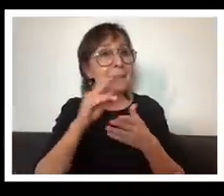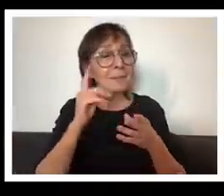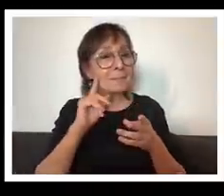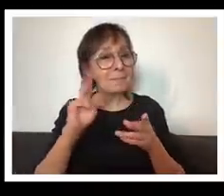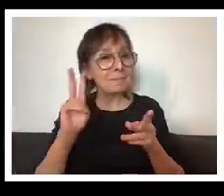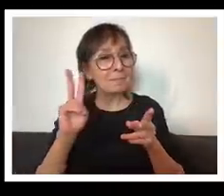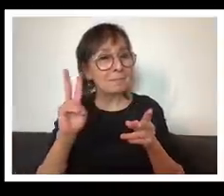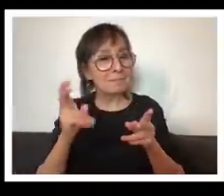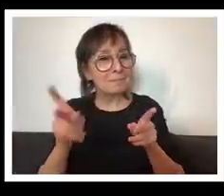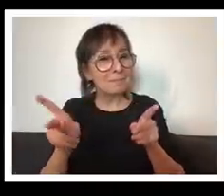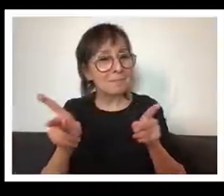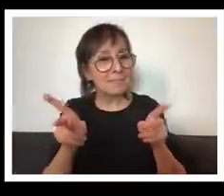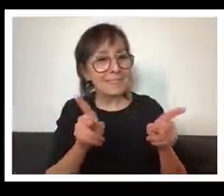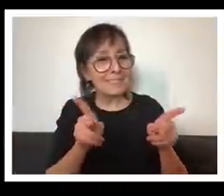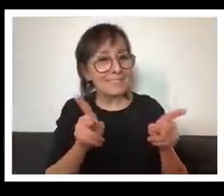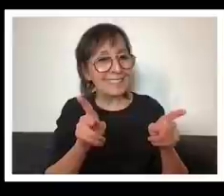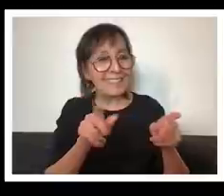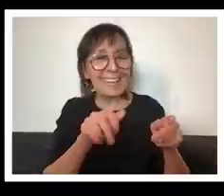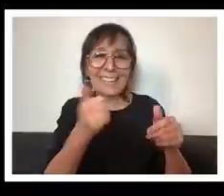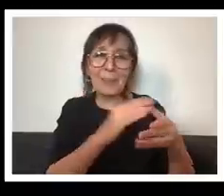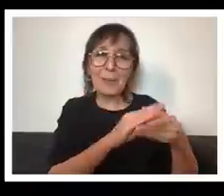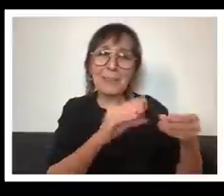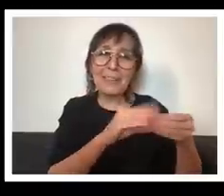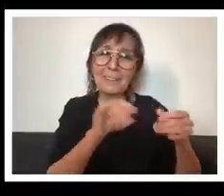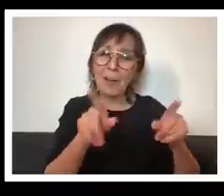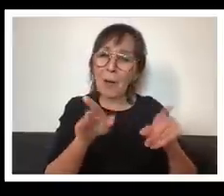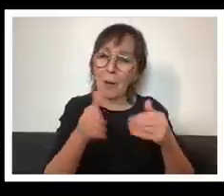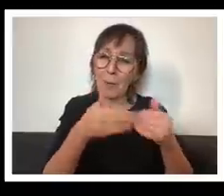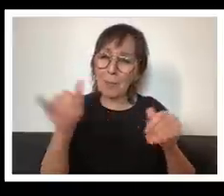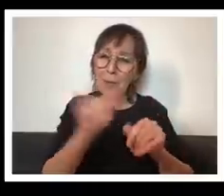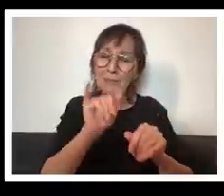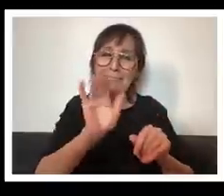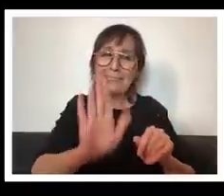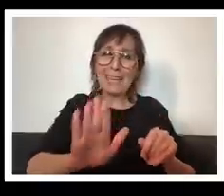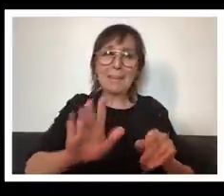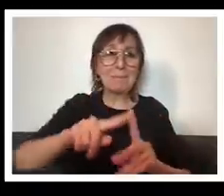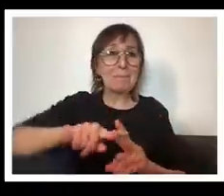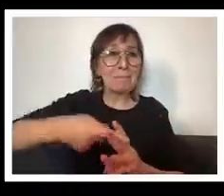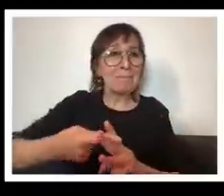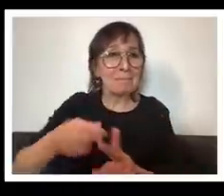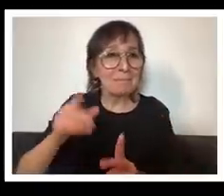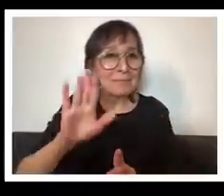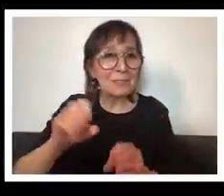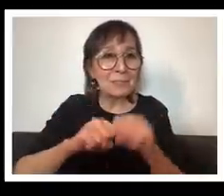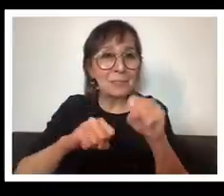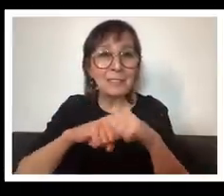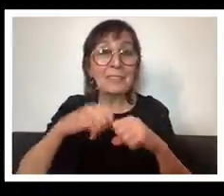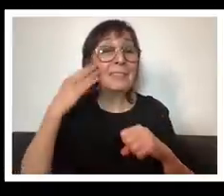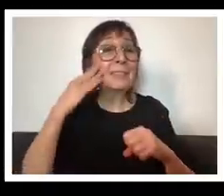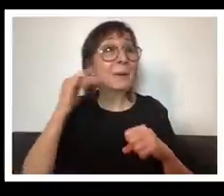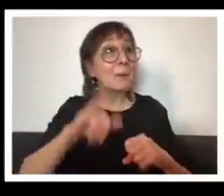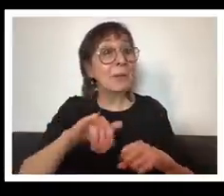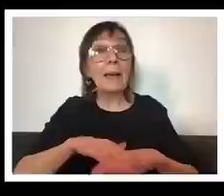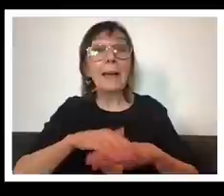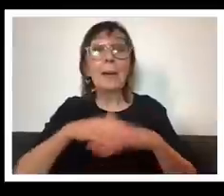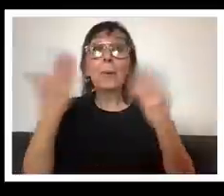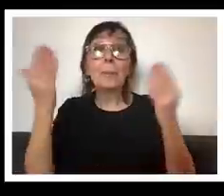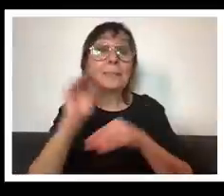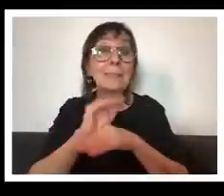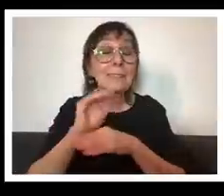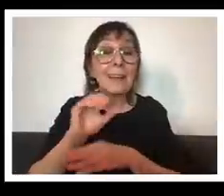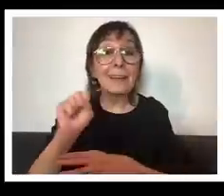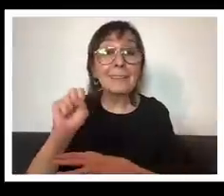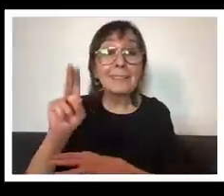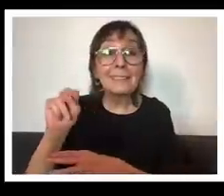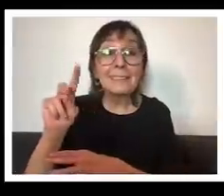um narrative that follows a similar structure and it kind of started that um opening night at sundance when we were sitting